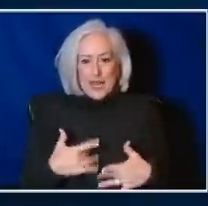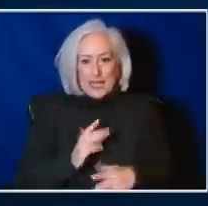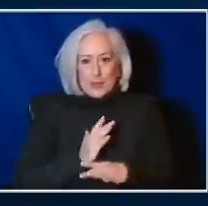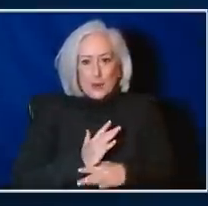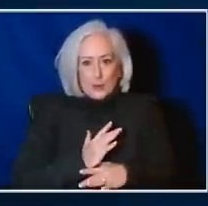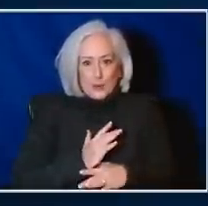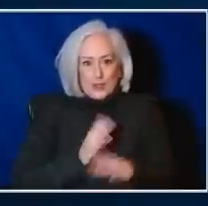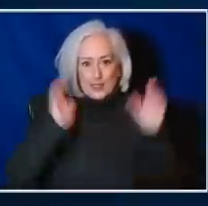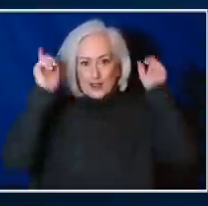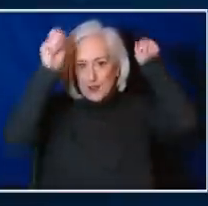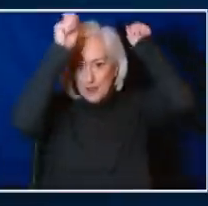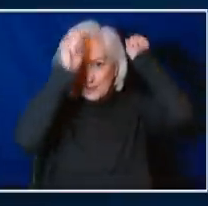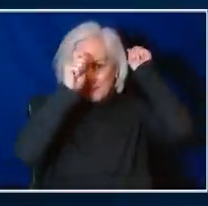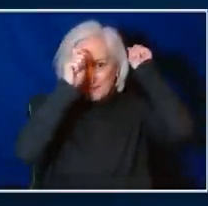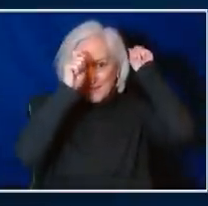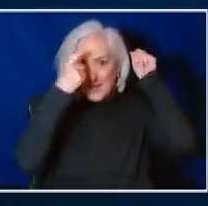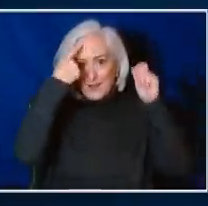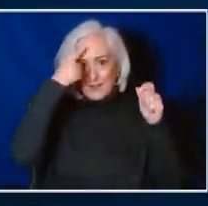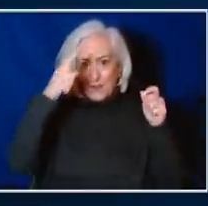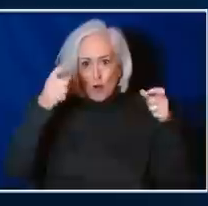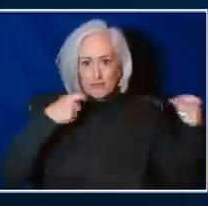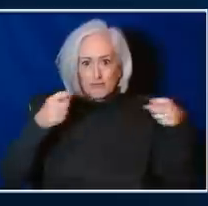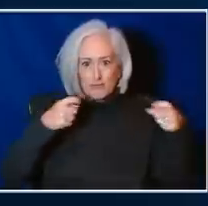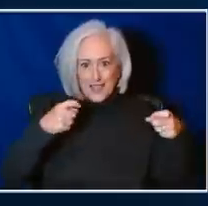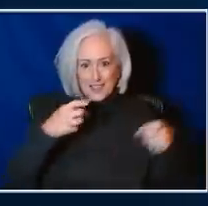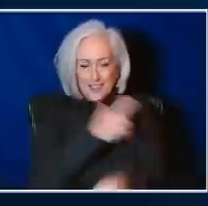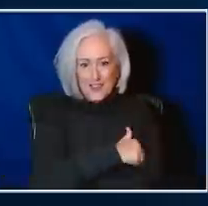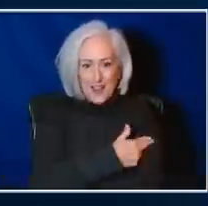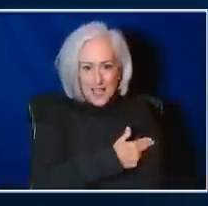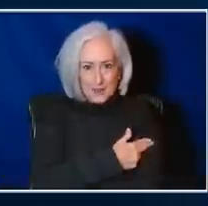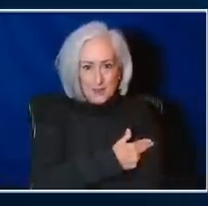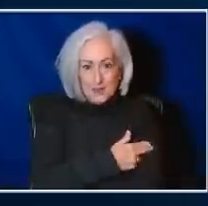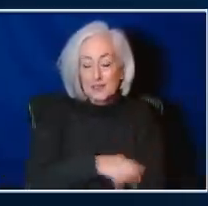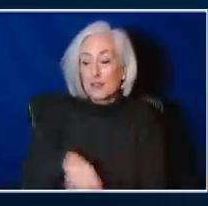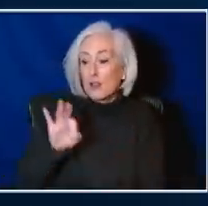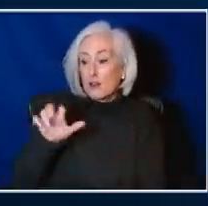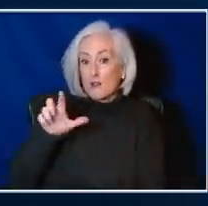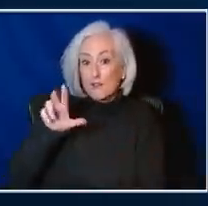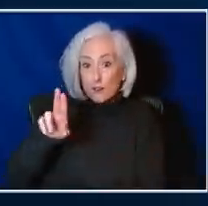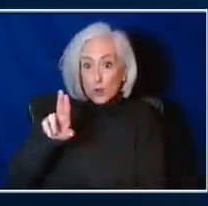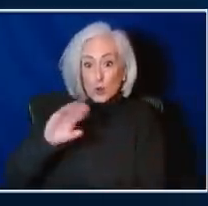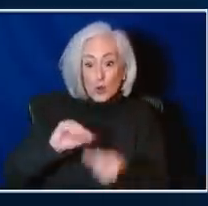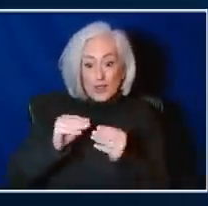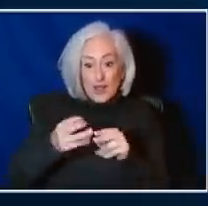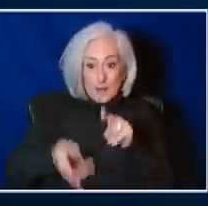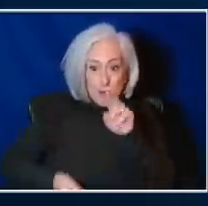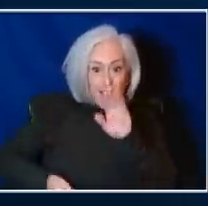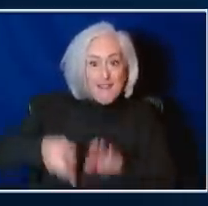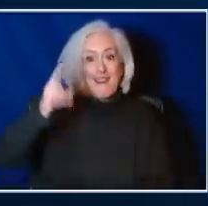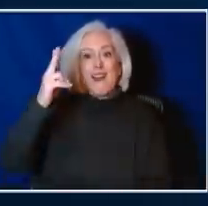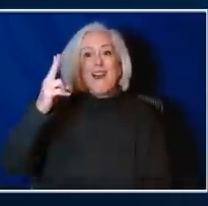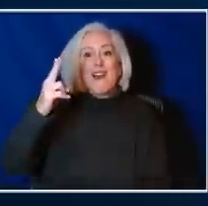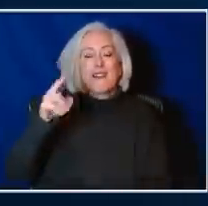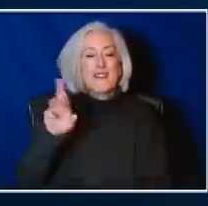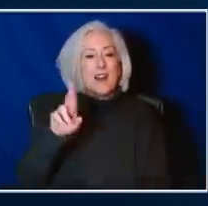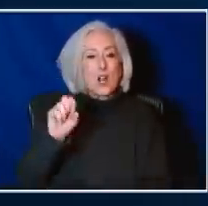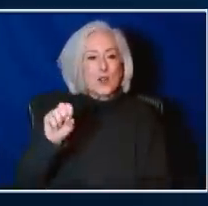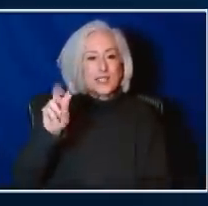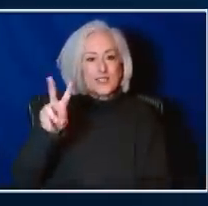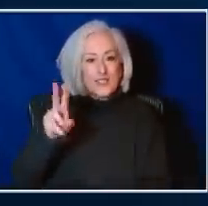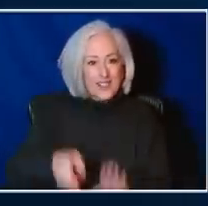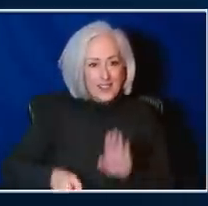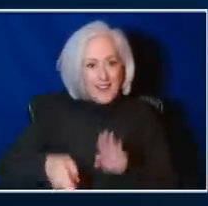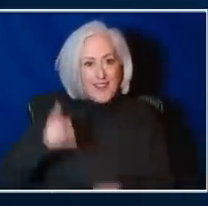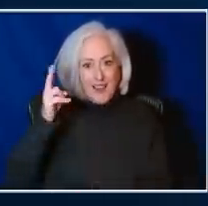hat for the hospital, I'm feeling a little naked here. Influenza spikes is high. RSV is still out there. The hospital's flu